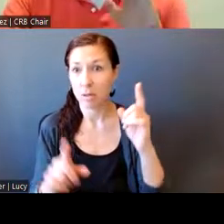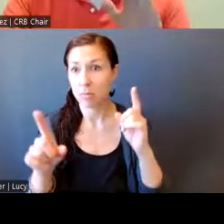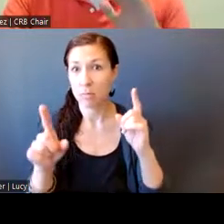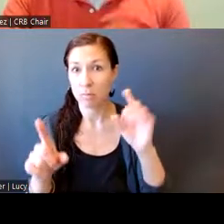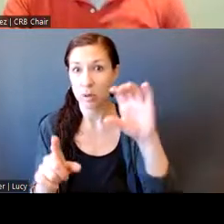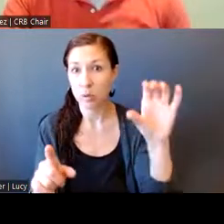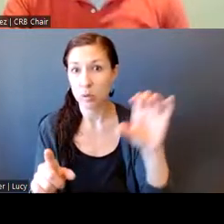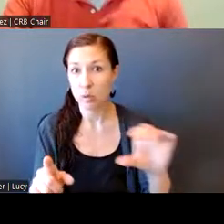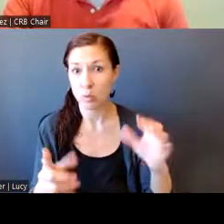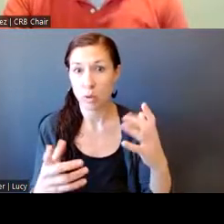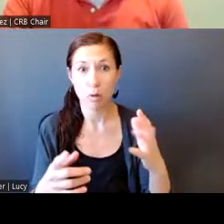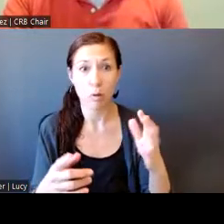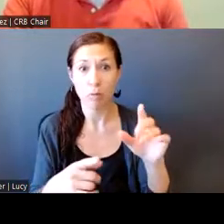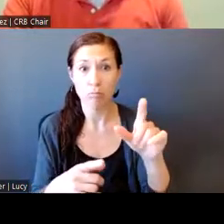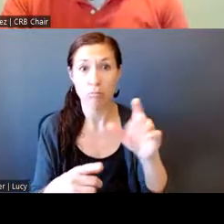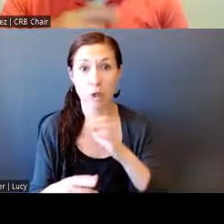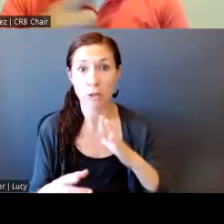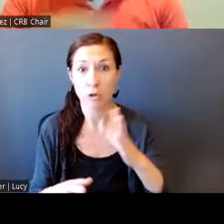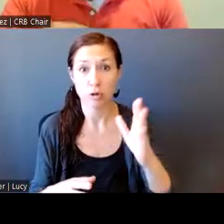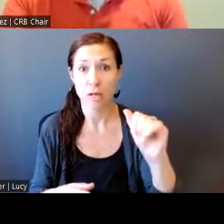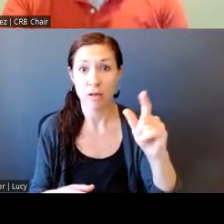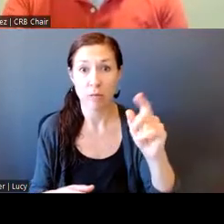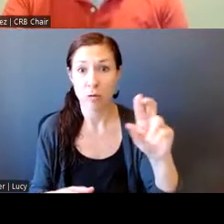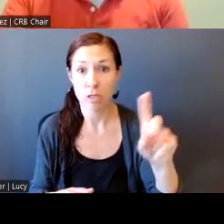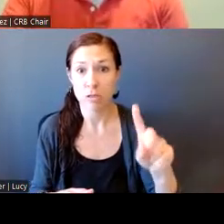want to say anything before I'm going to move. Okay.